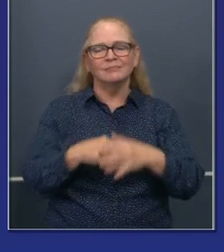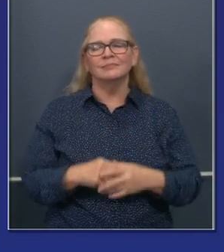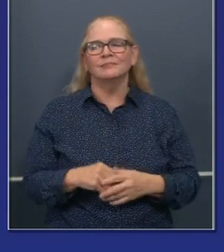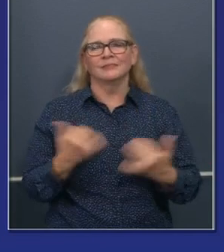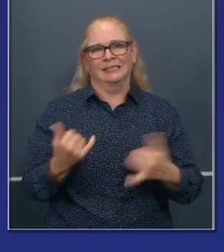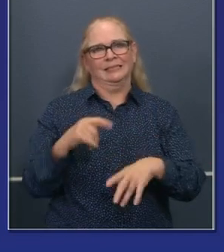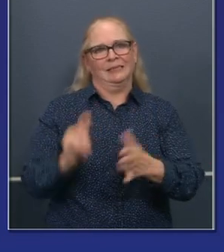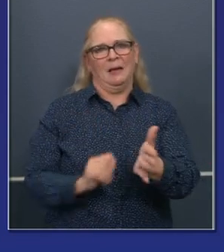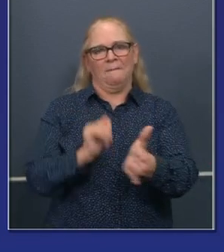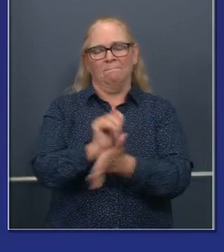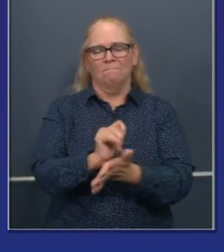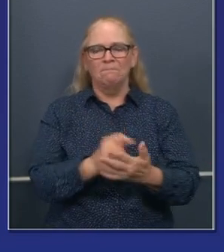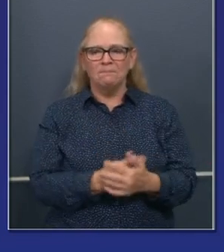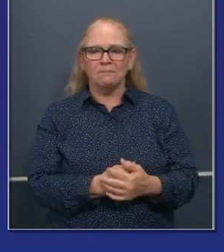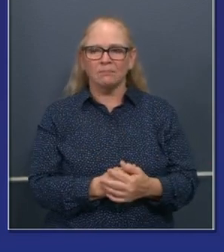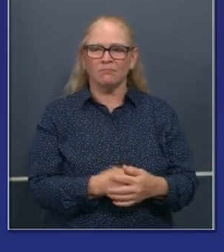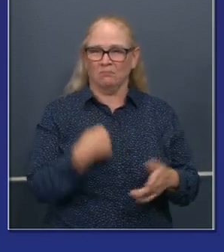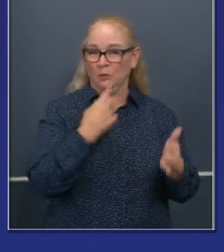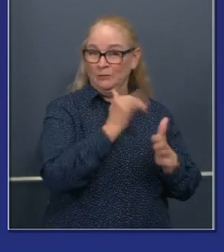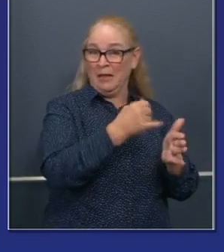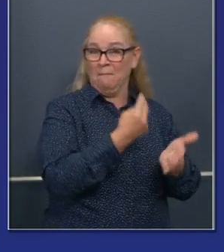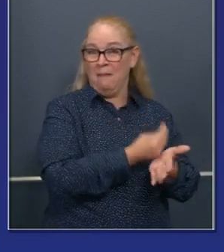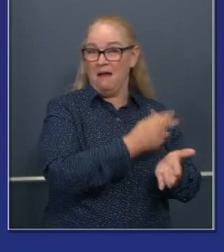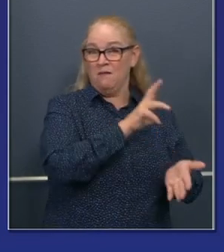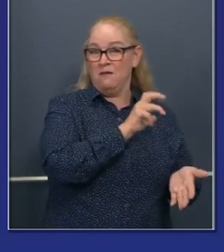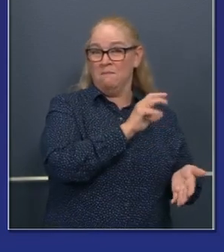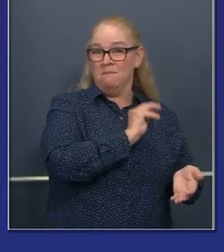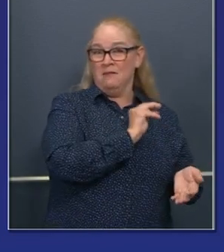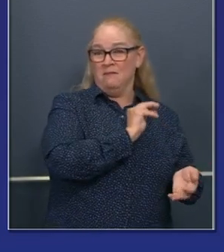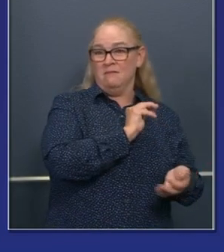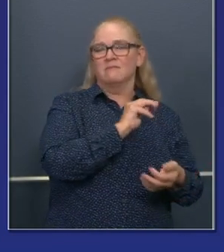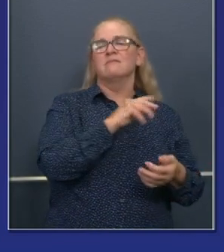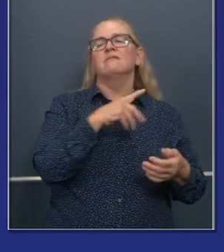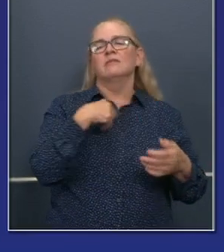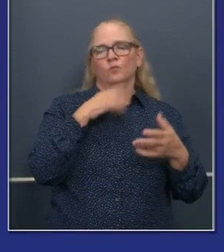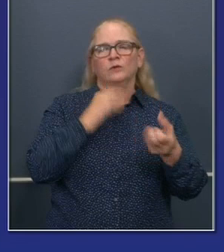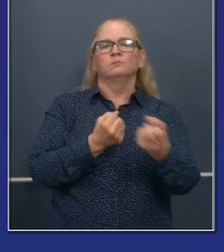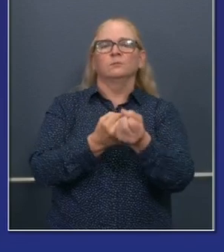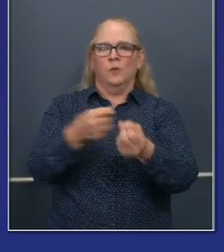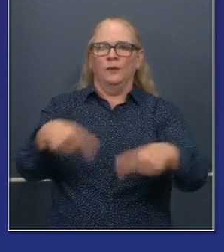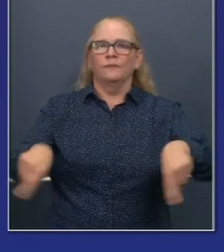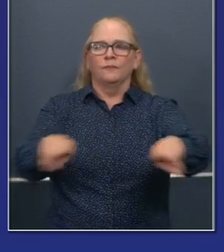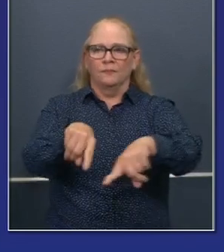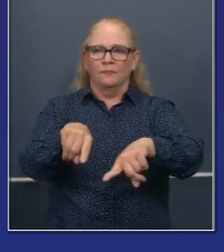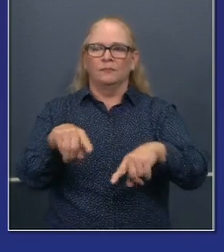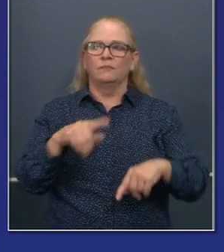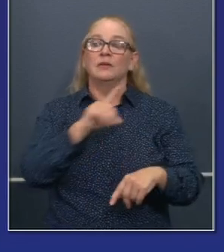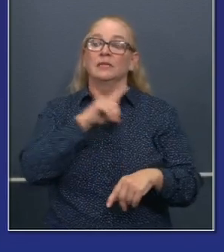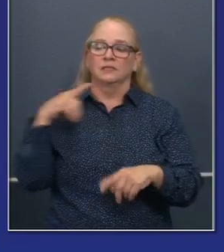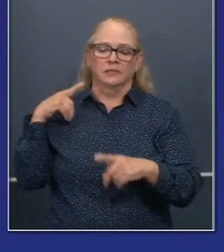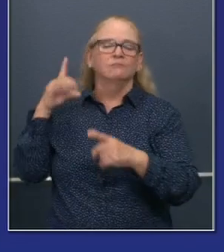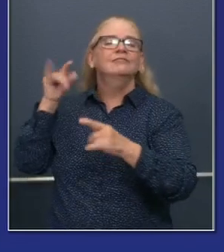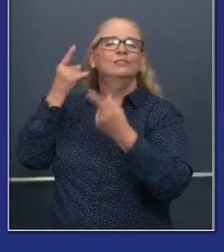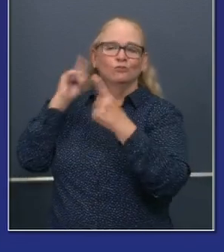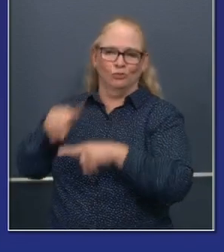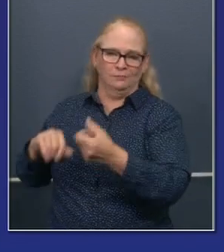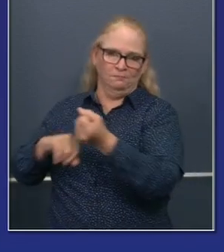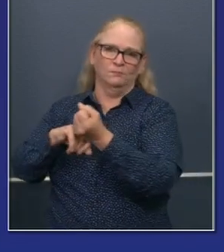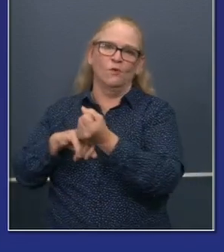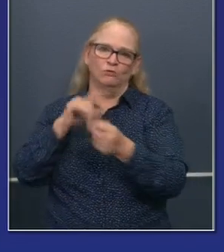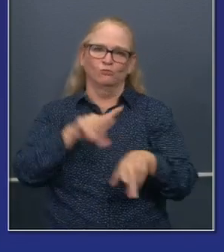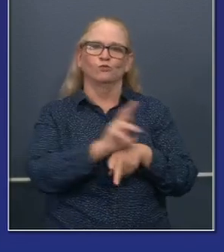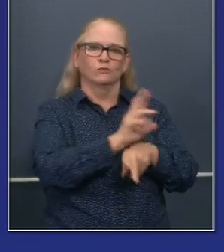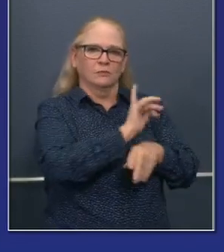want to accelerate those funds. And, uh, I think, uh, we have a lot of support with the legislature in that effort accordingly. Can't talk about